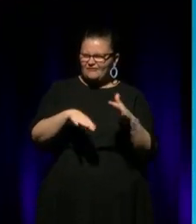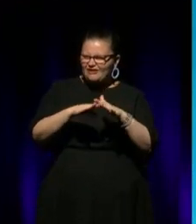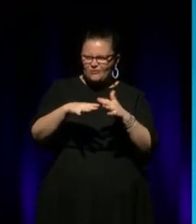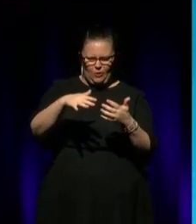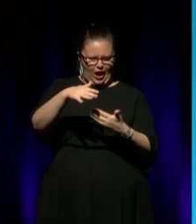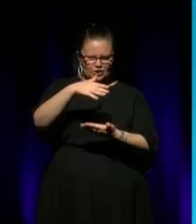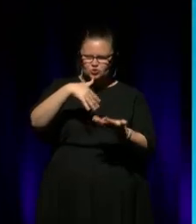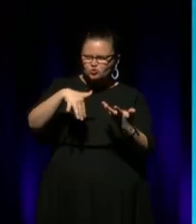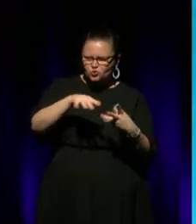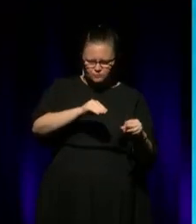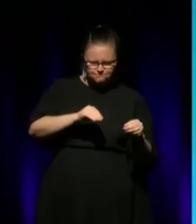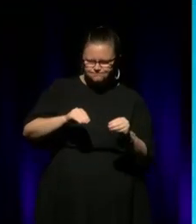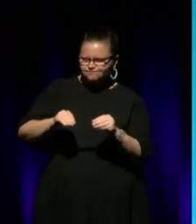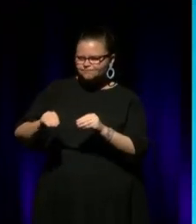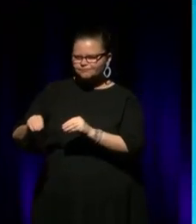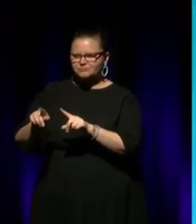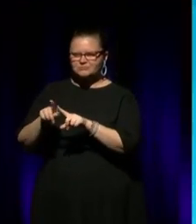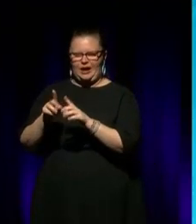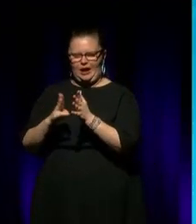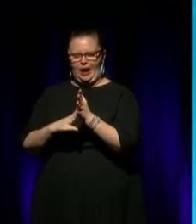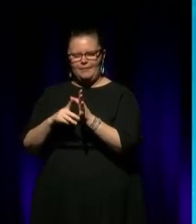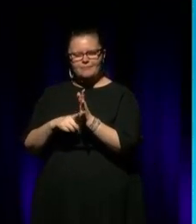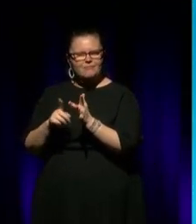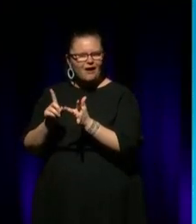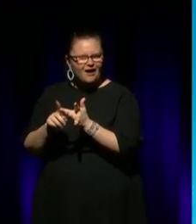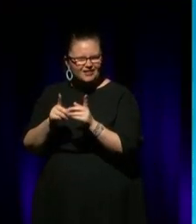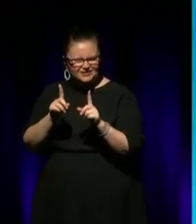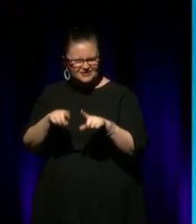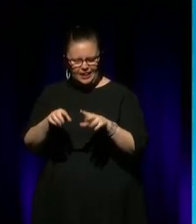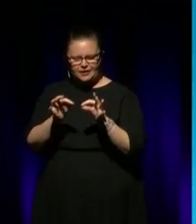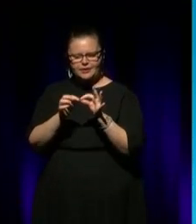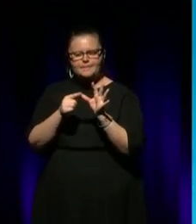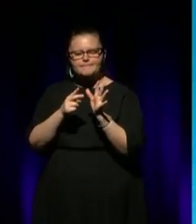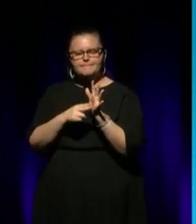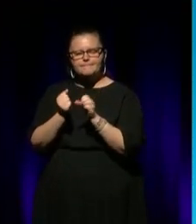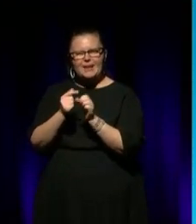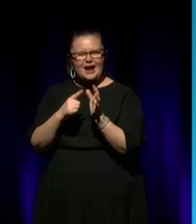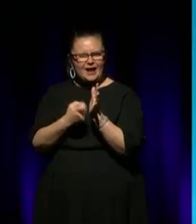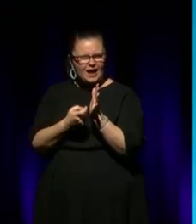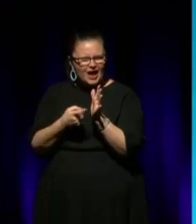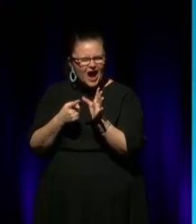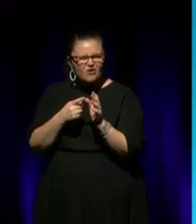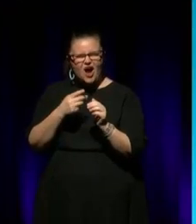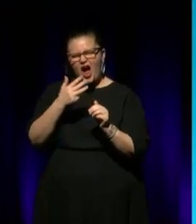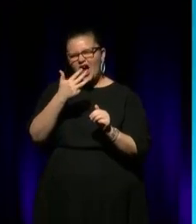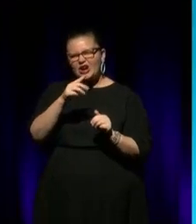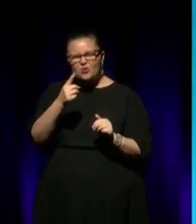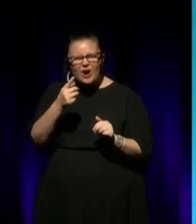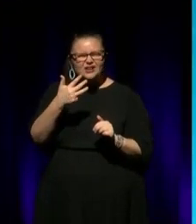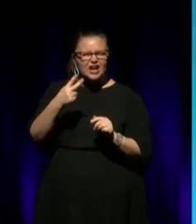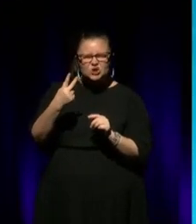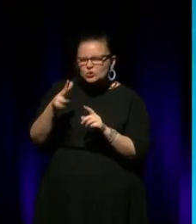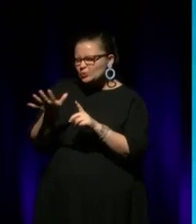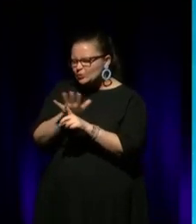shift and I think of Bamali starting around the same time as Bengara in 91, 92, possibly a little bit in its